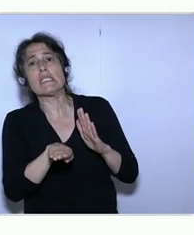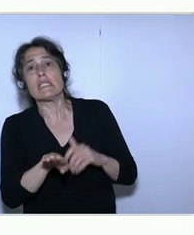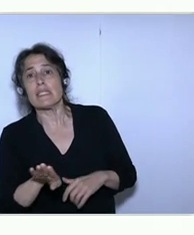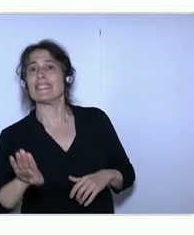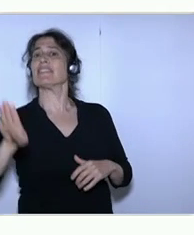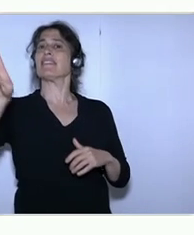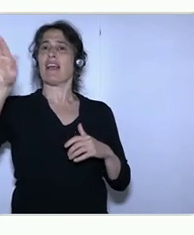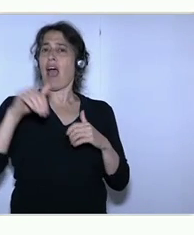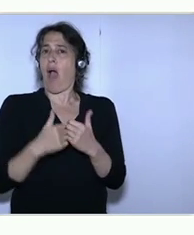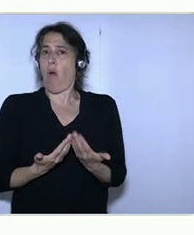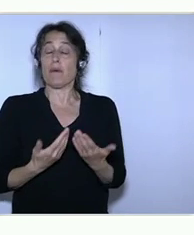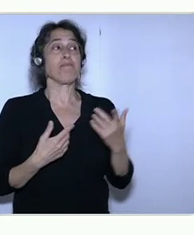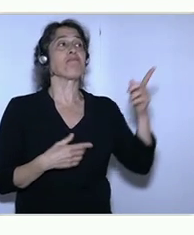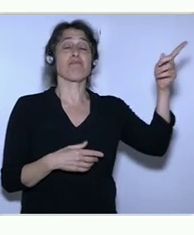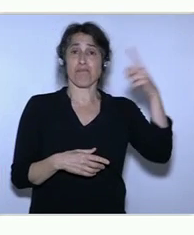problem.